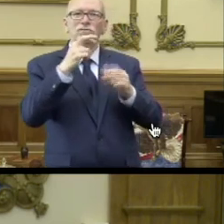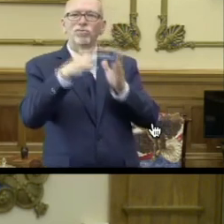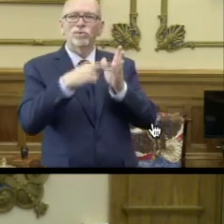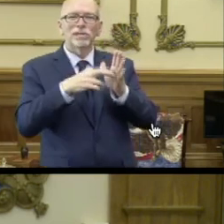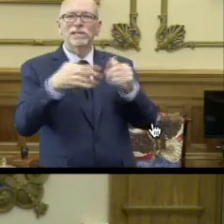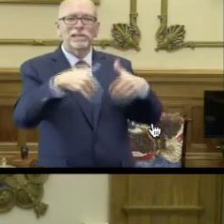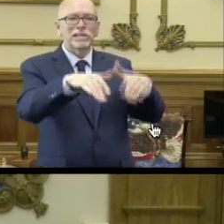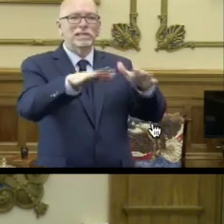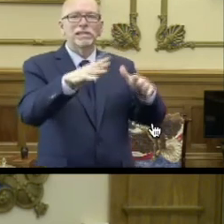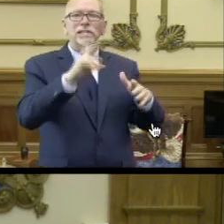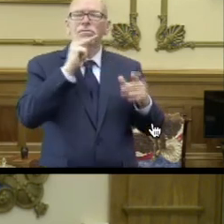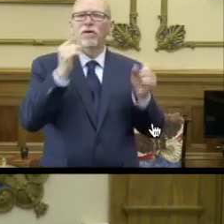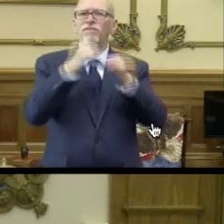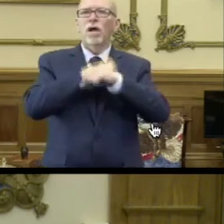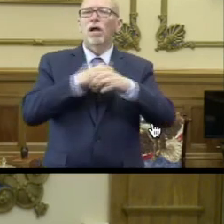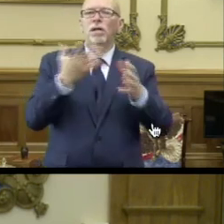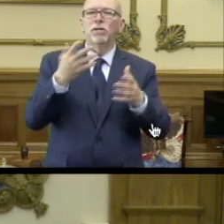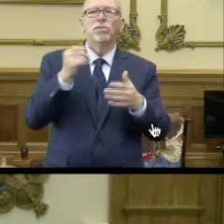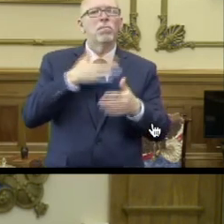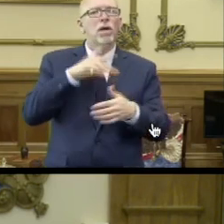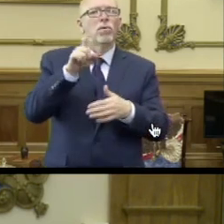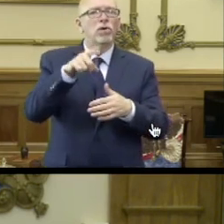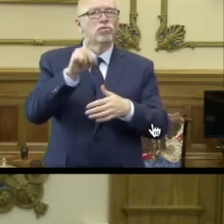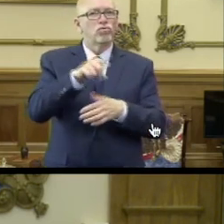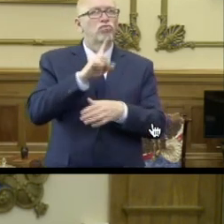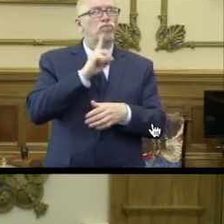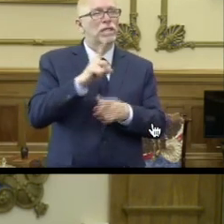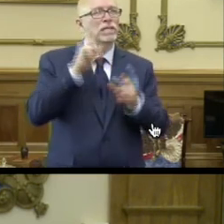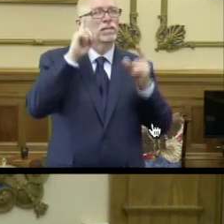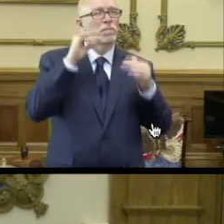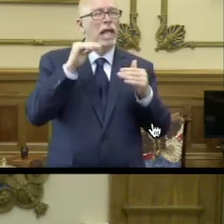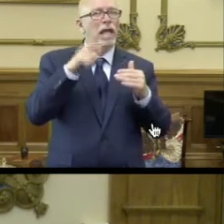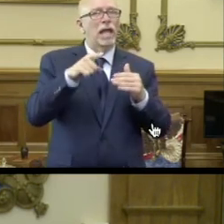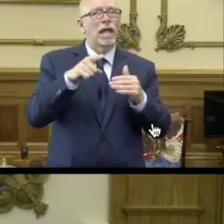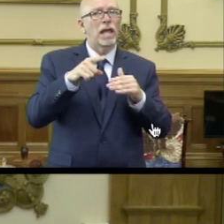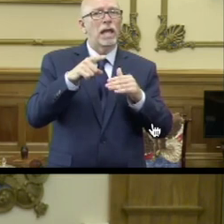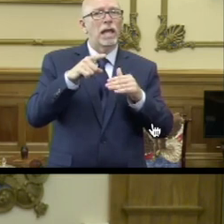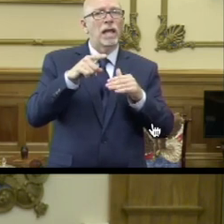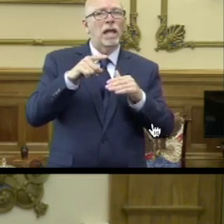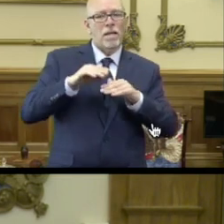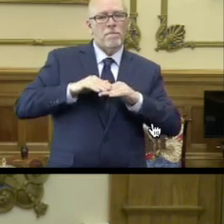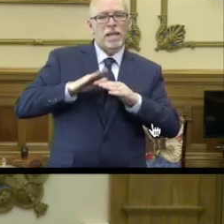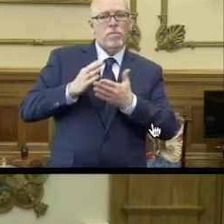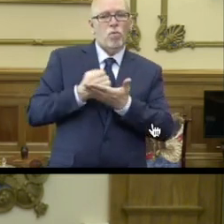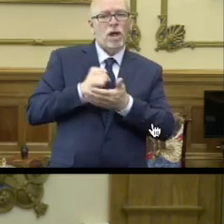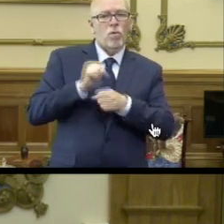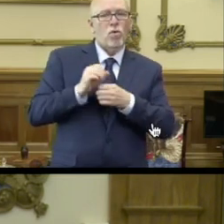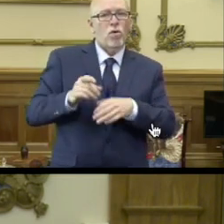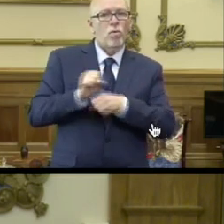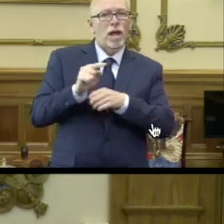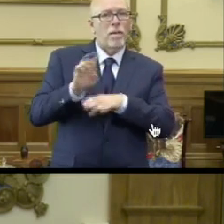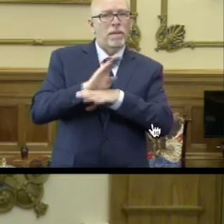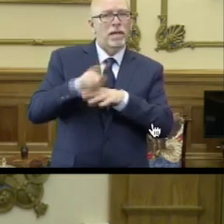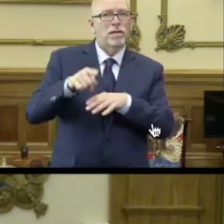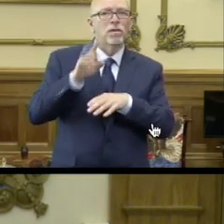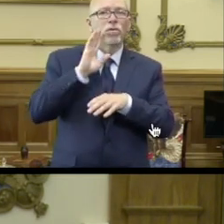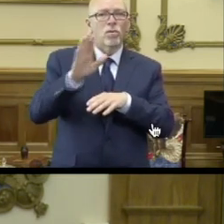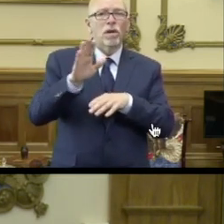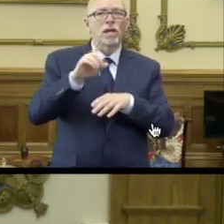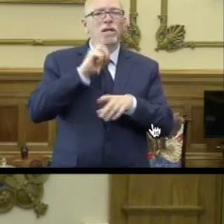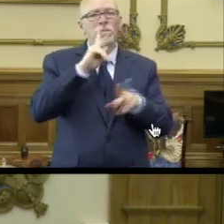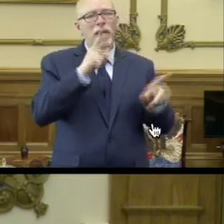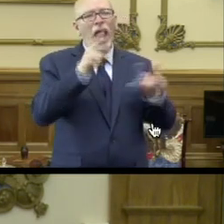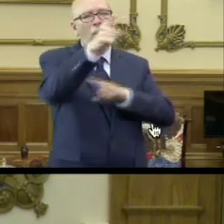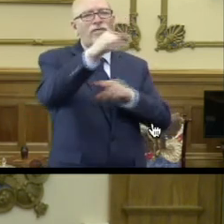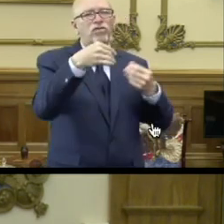essentially what my question boils down to is, do you really expect, for instance, a minimum wage worker working in a business to order people out of a